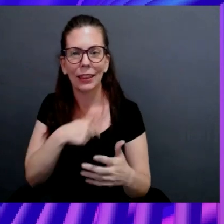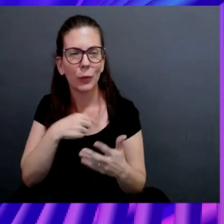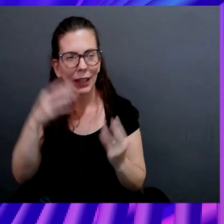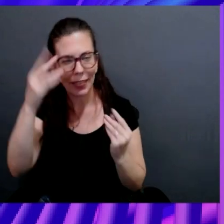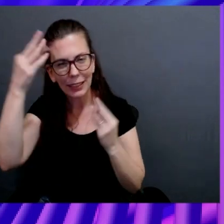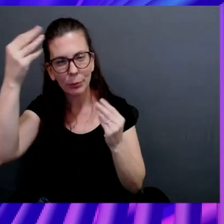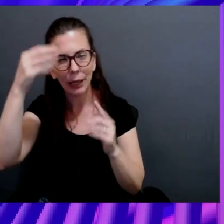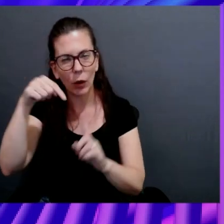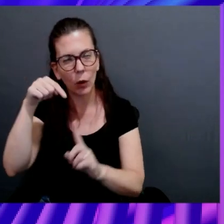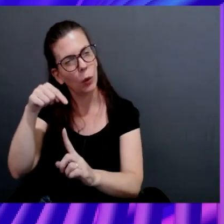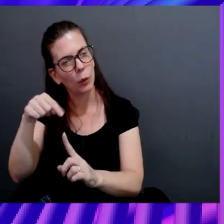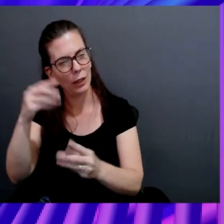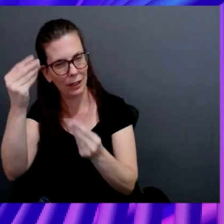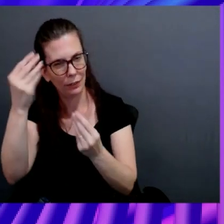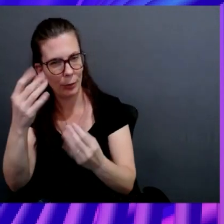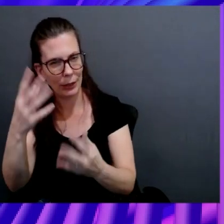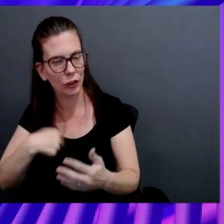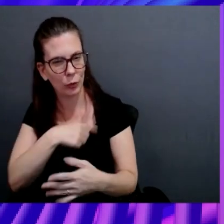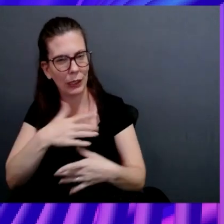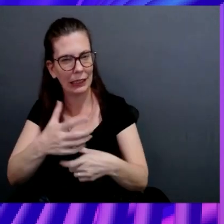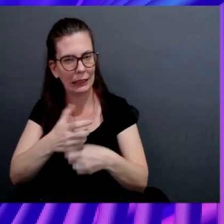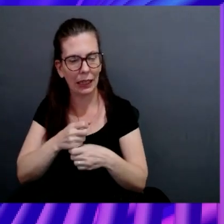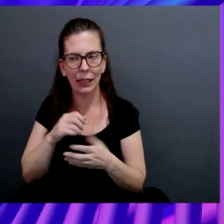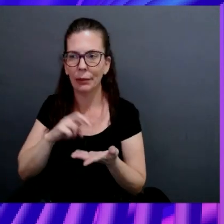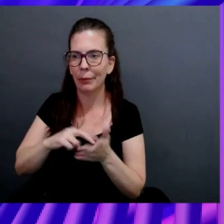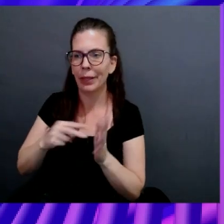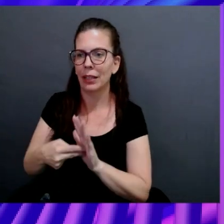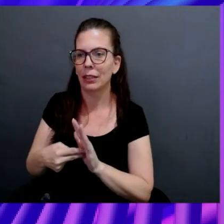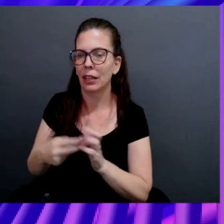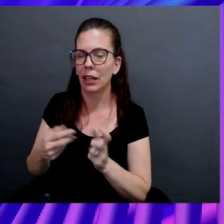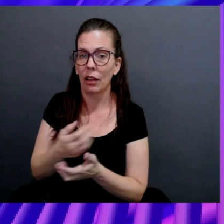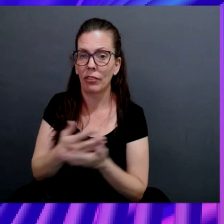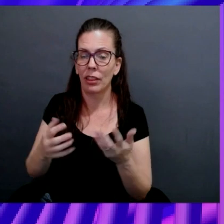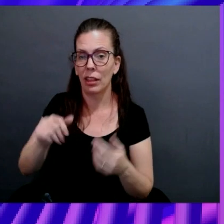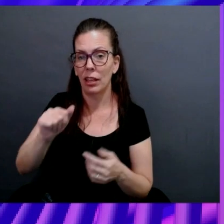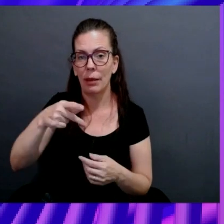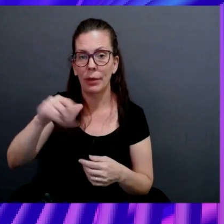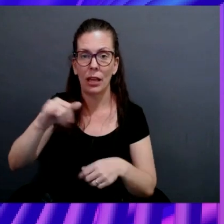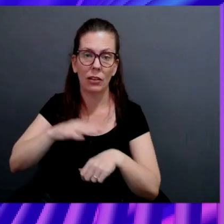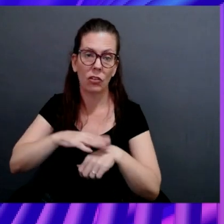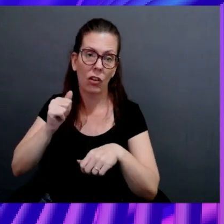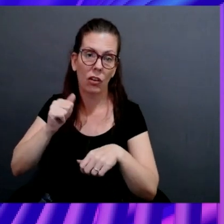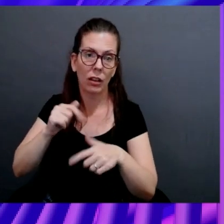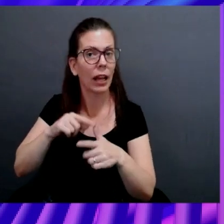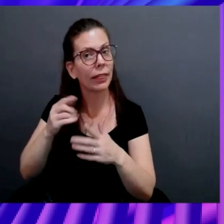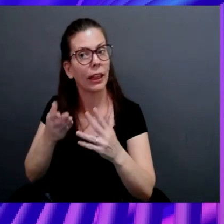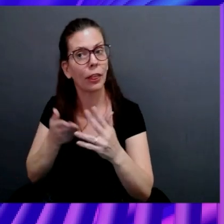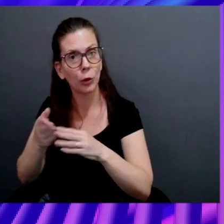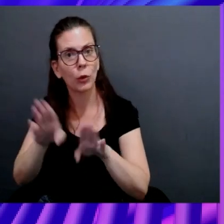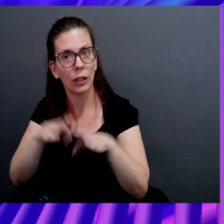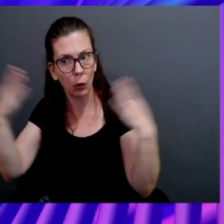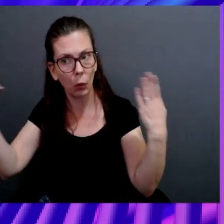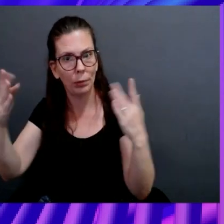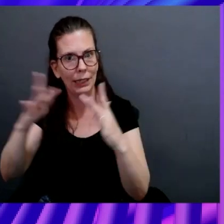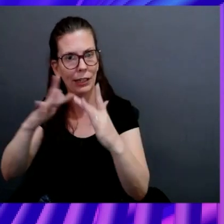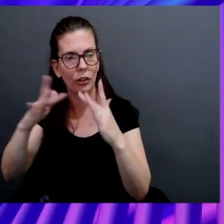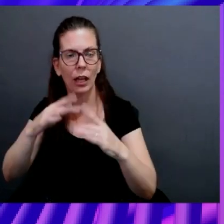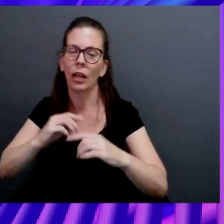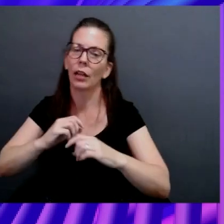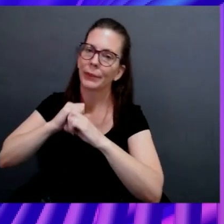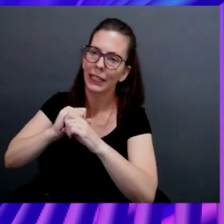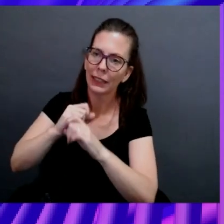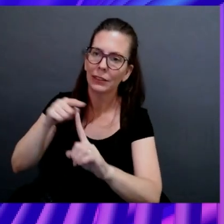the information that we're getting, which is to say, everything is an API call. And it goes over the open Internet. You know, like, protected by SIGV4. It's pretty